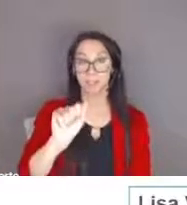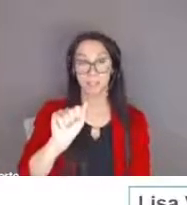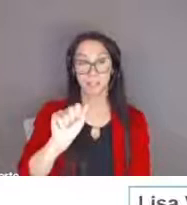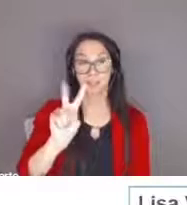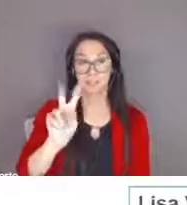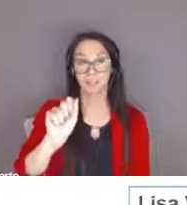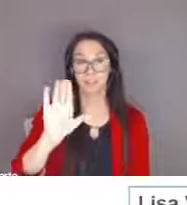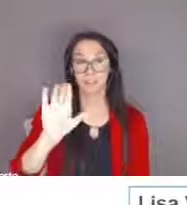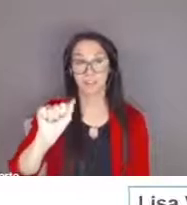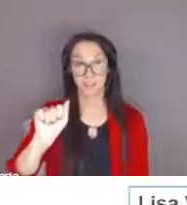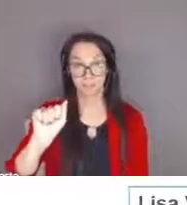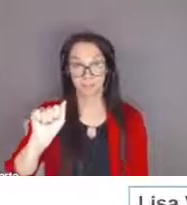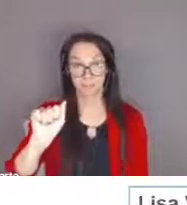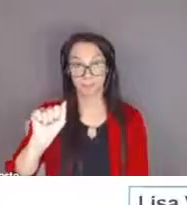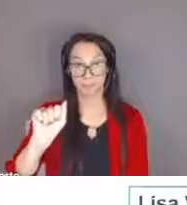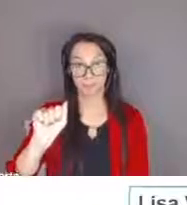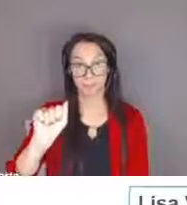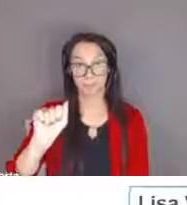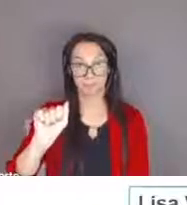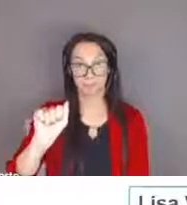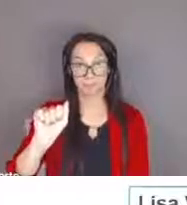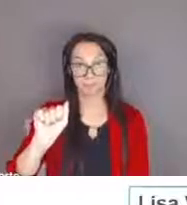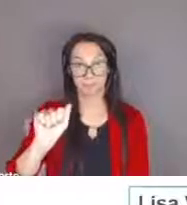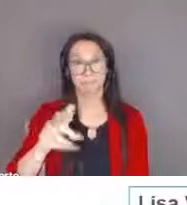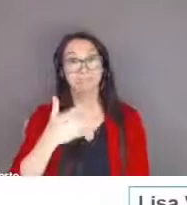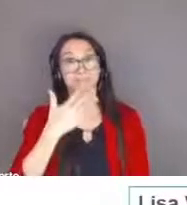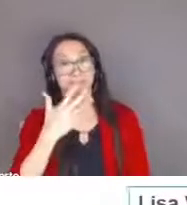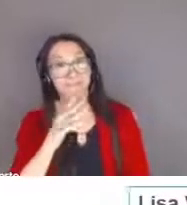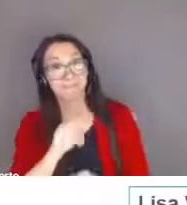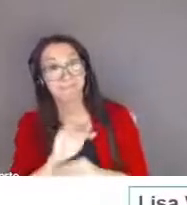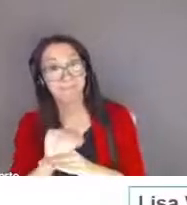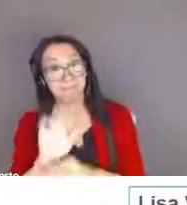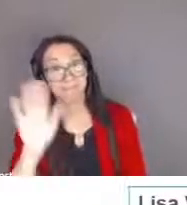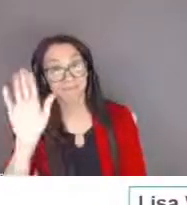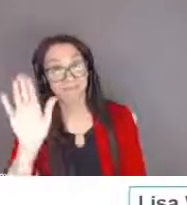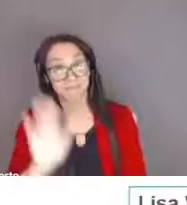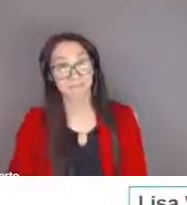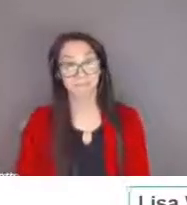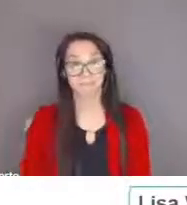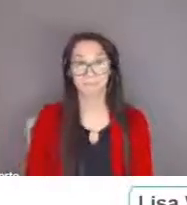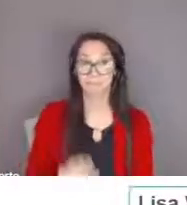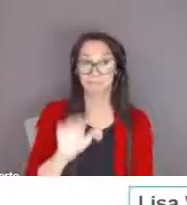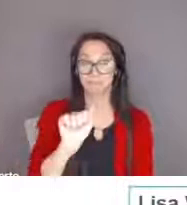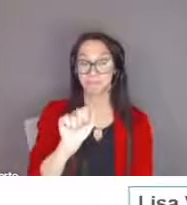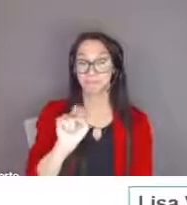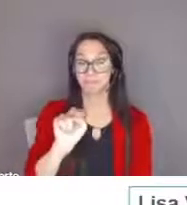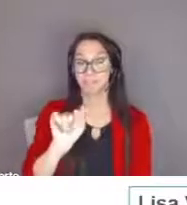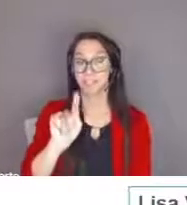good evening everyone anita bader